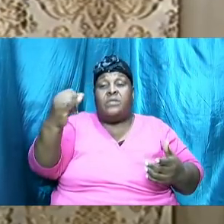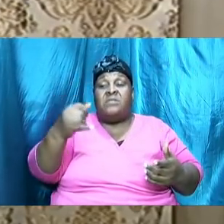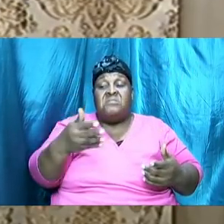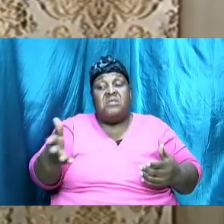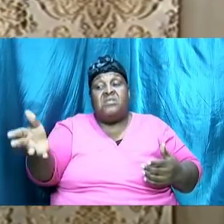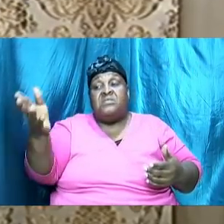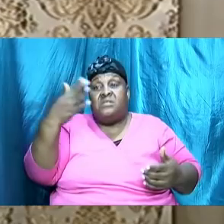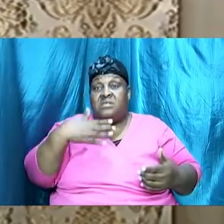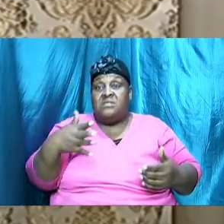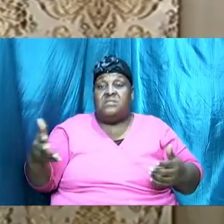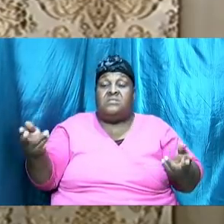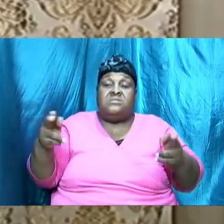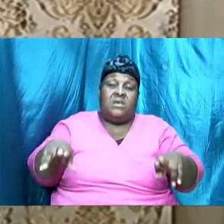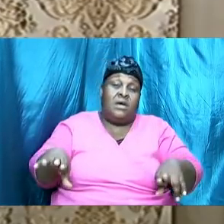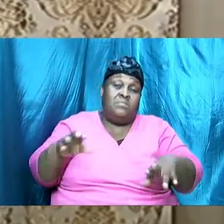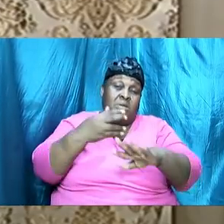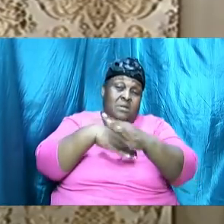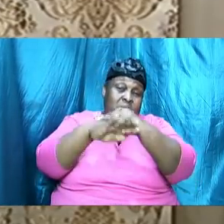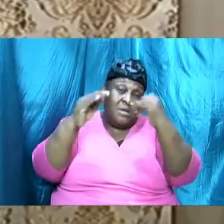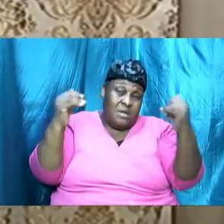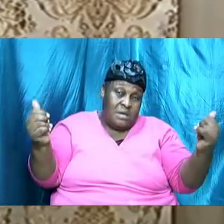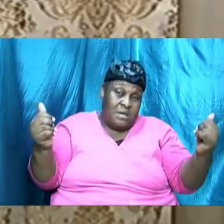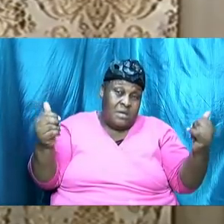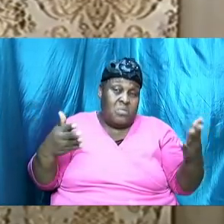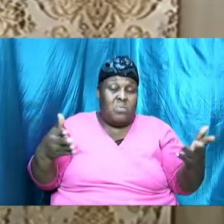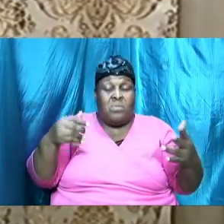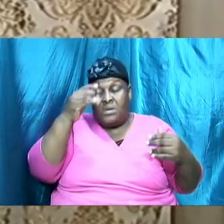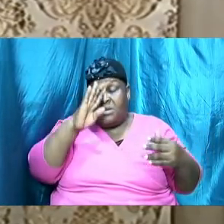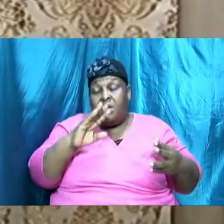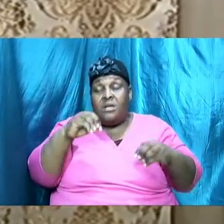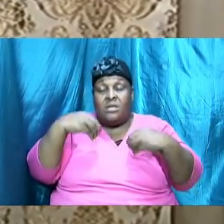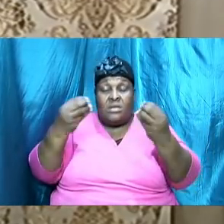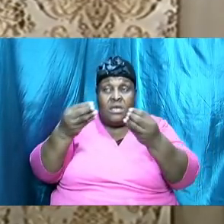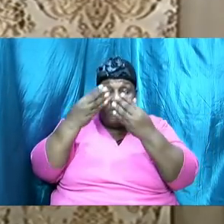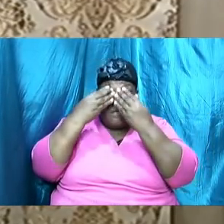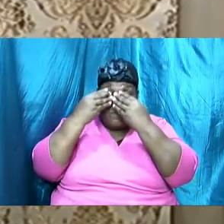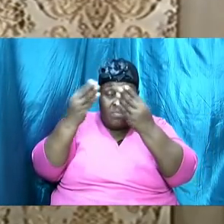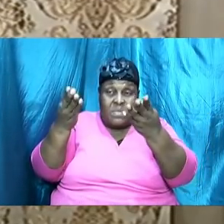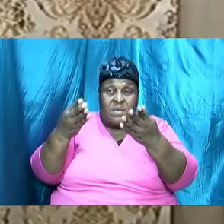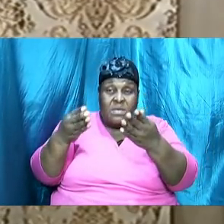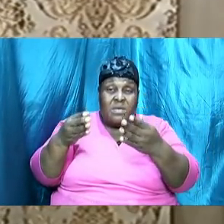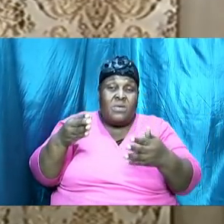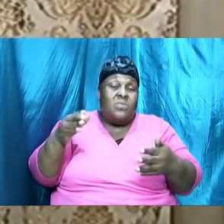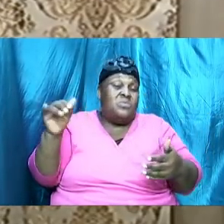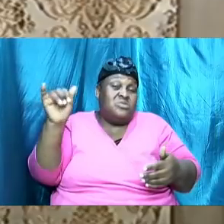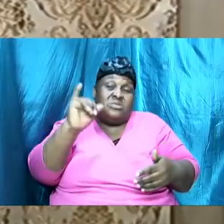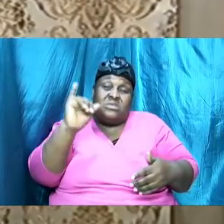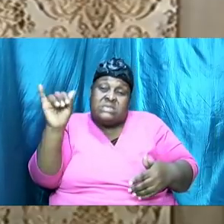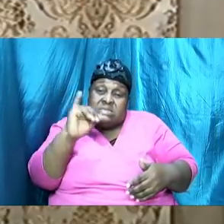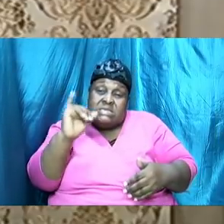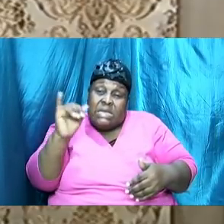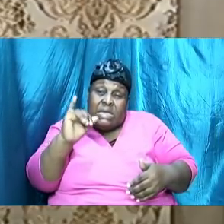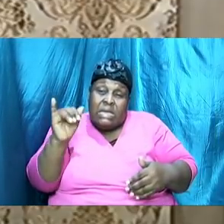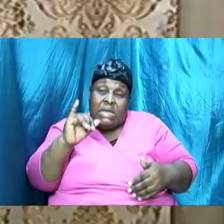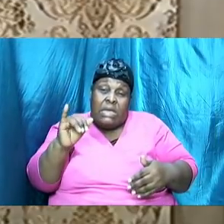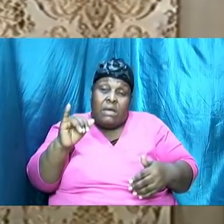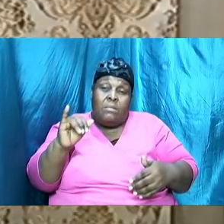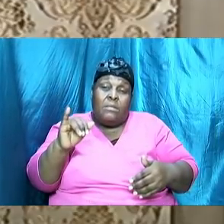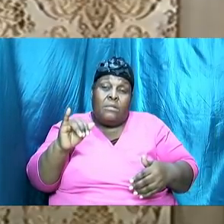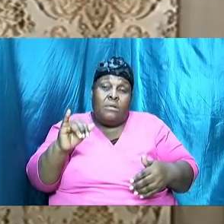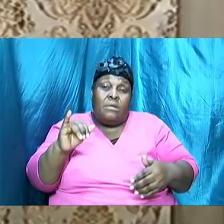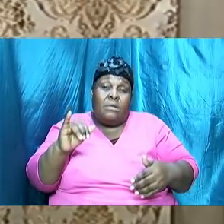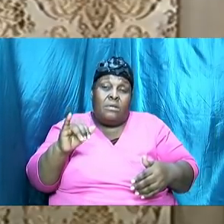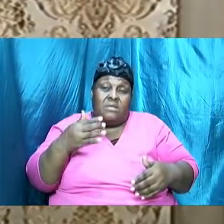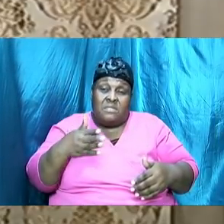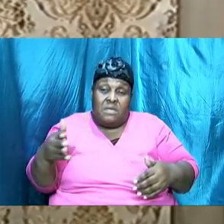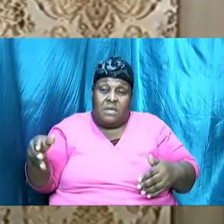that were happening in heaven and so what God gave Moses was typifying what was taking place in